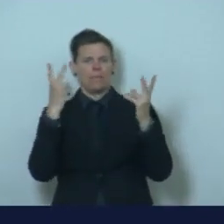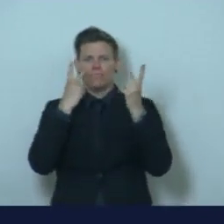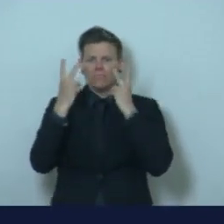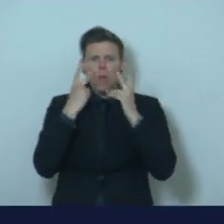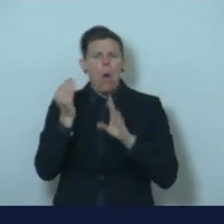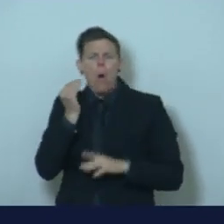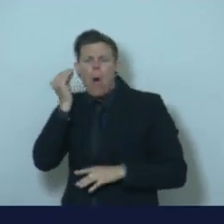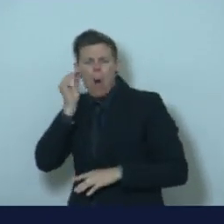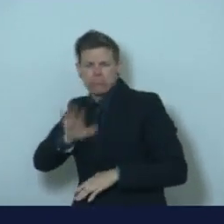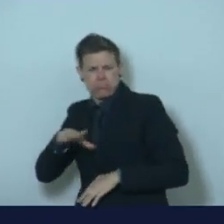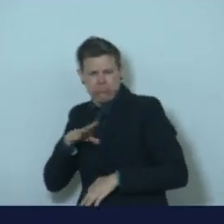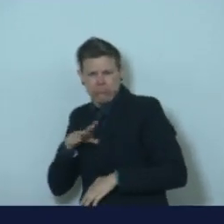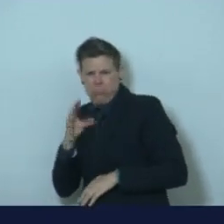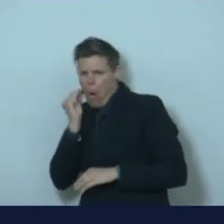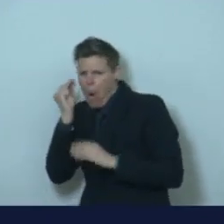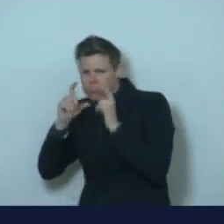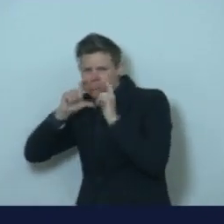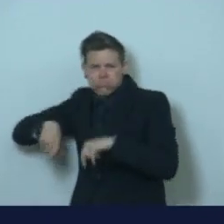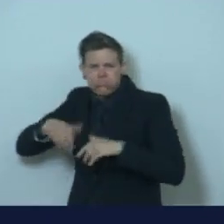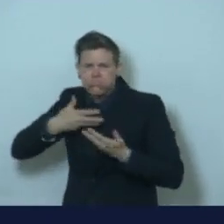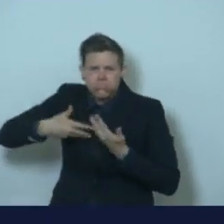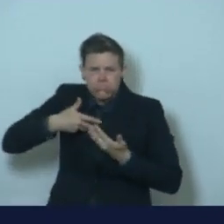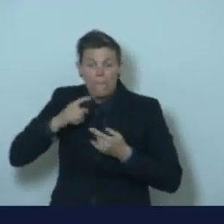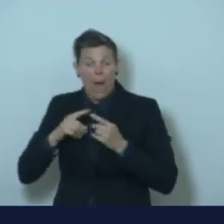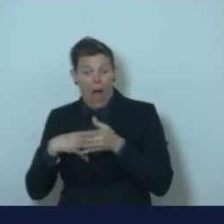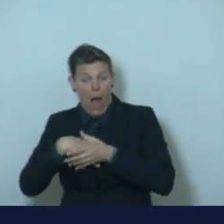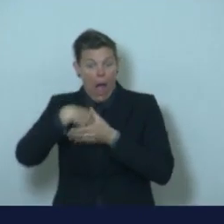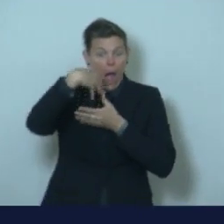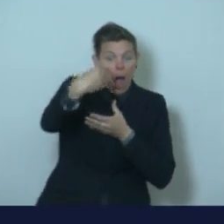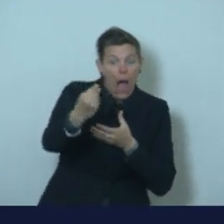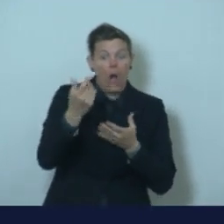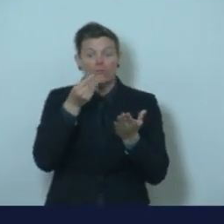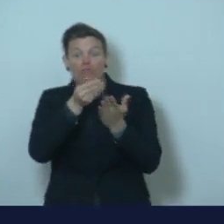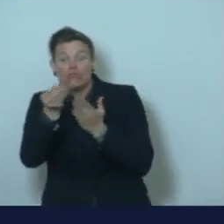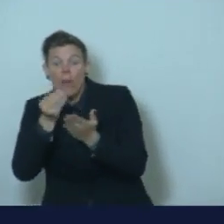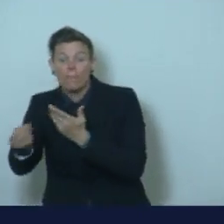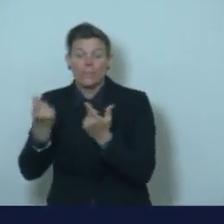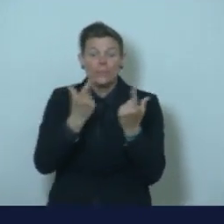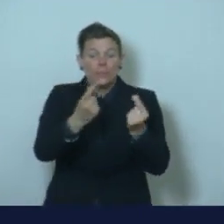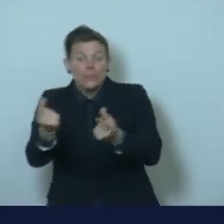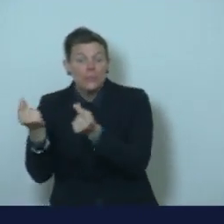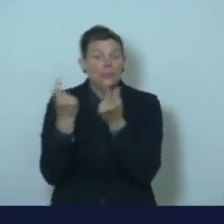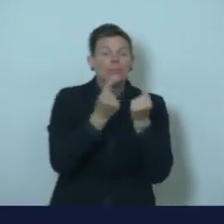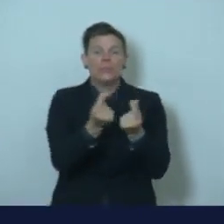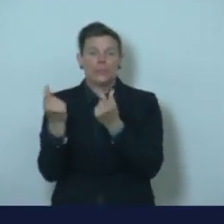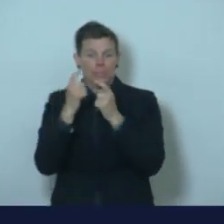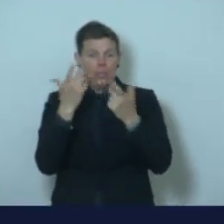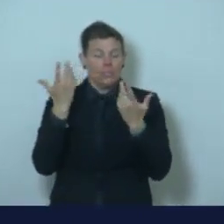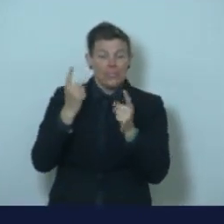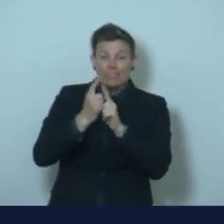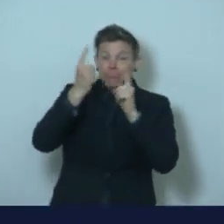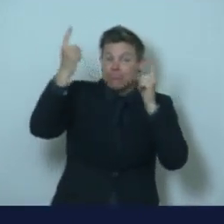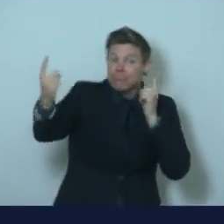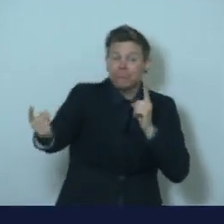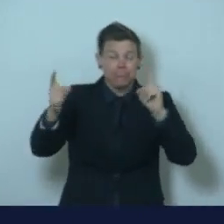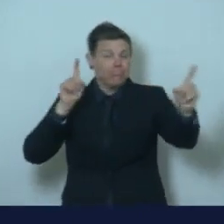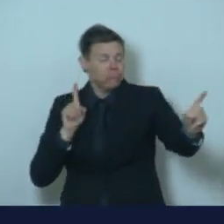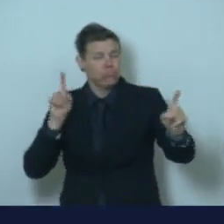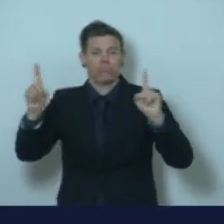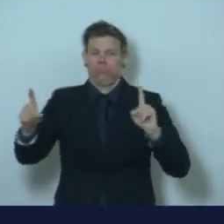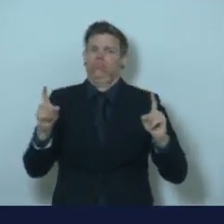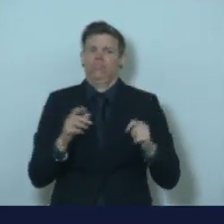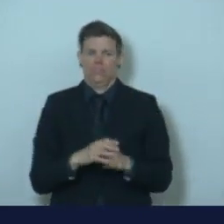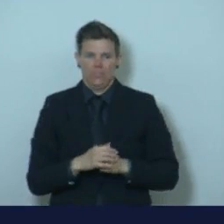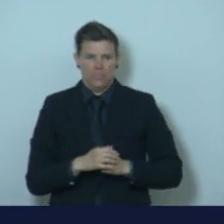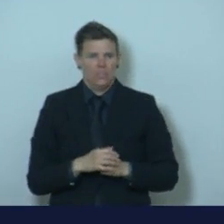you're not doing what I'm doing right now and talking to a camera briefly with huge social distancing and you didn't come down in a mask.